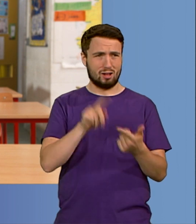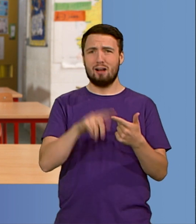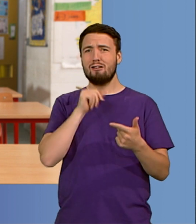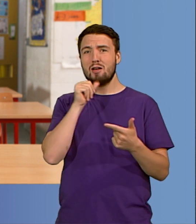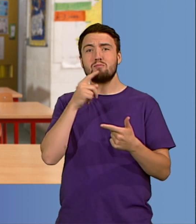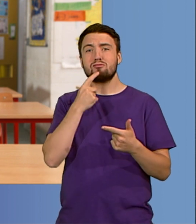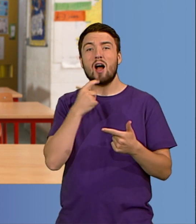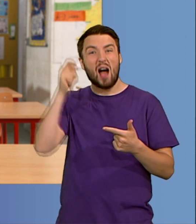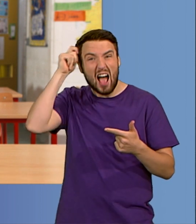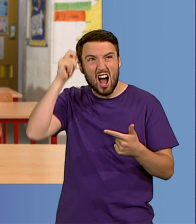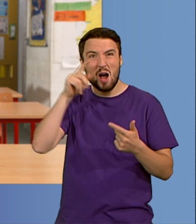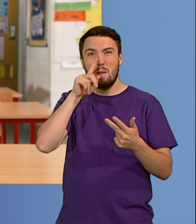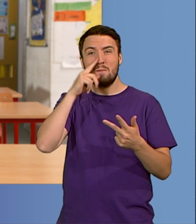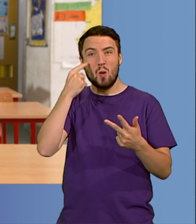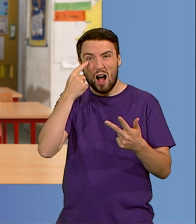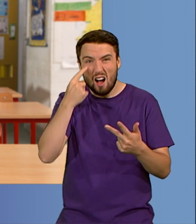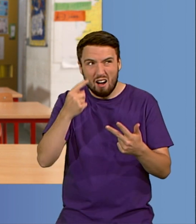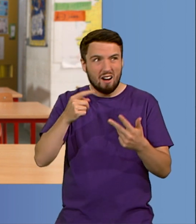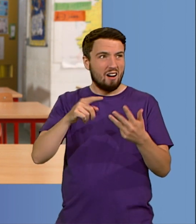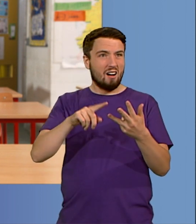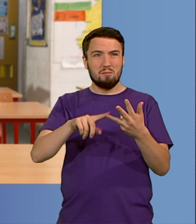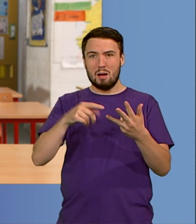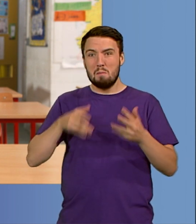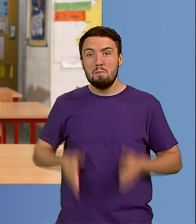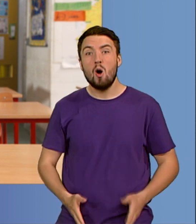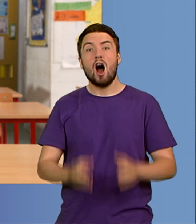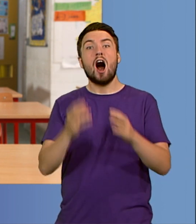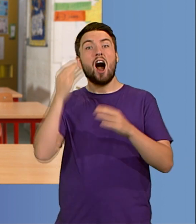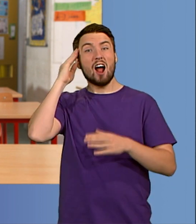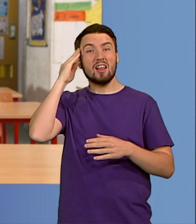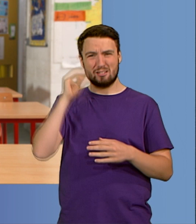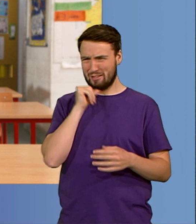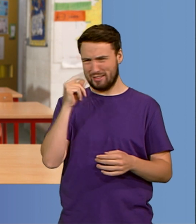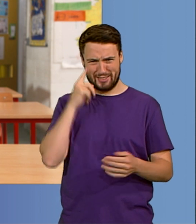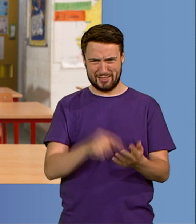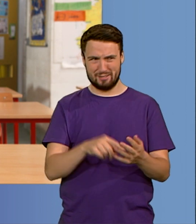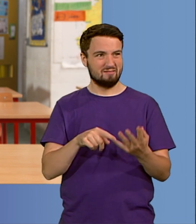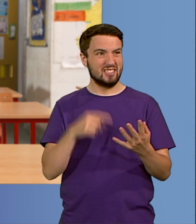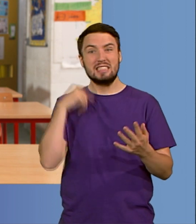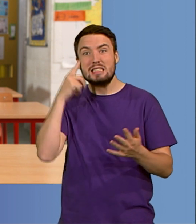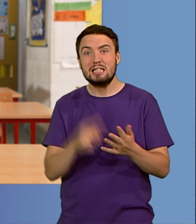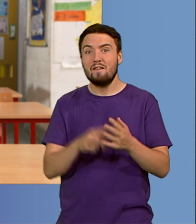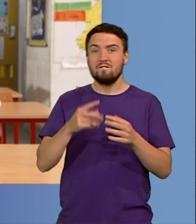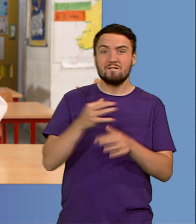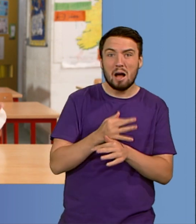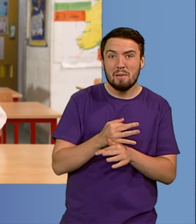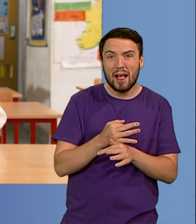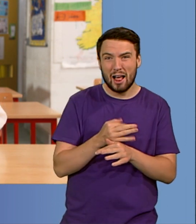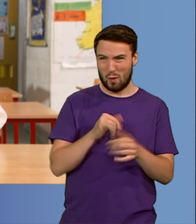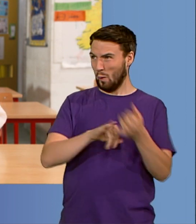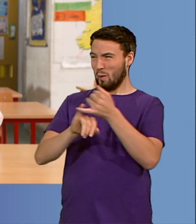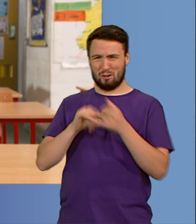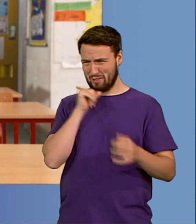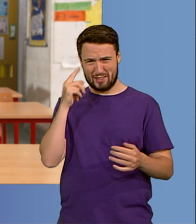born in Ireland. I didn't get to choose to be disabled. I didn't get to choose my family. So much of who we are